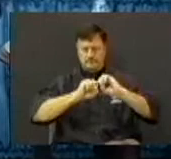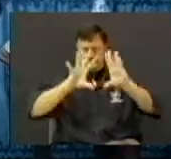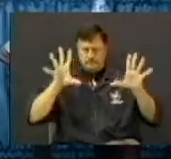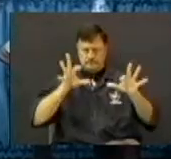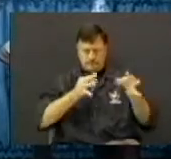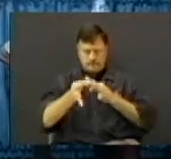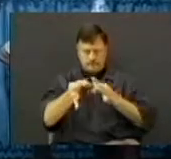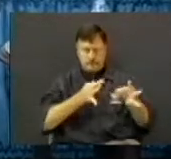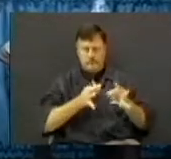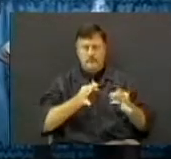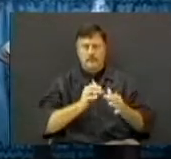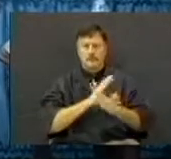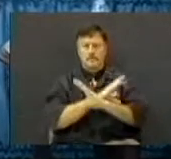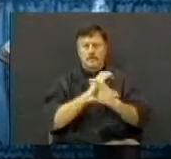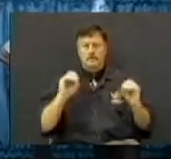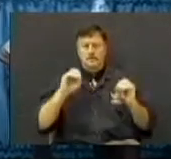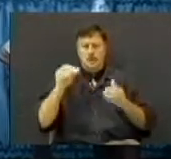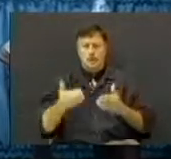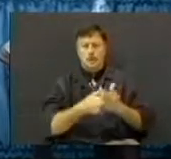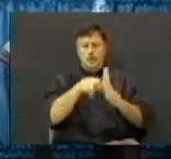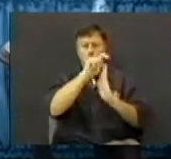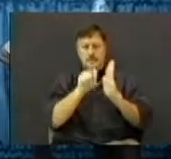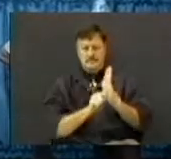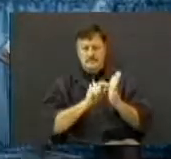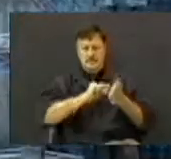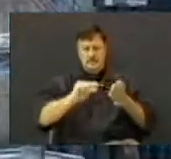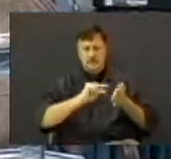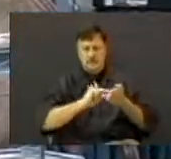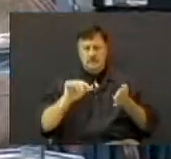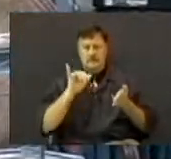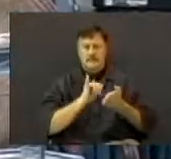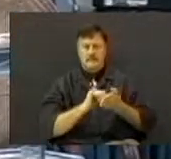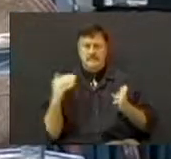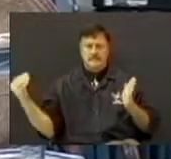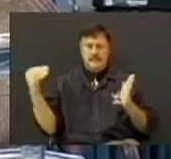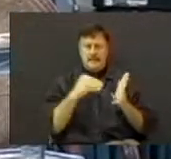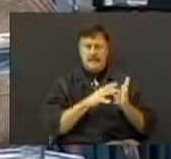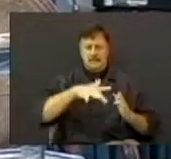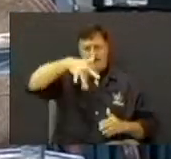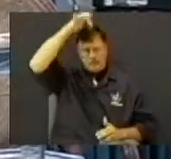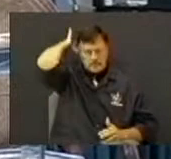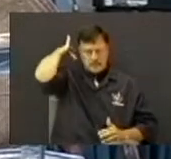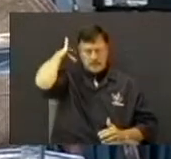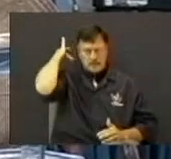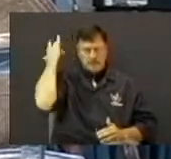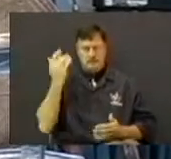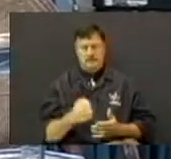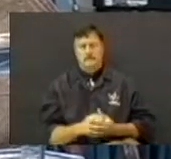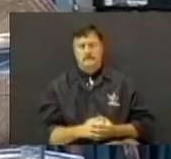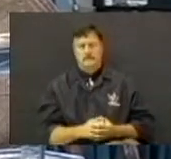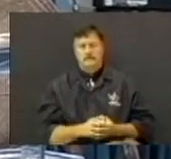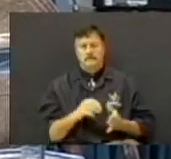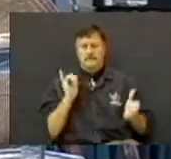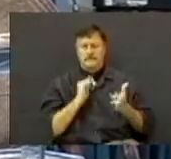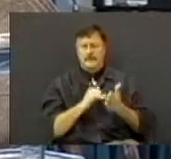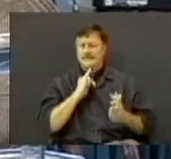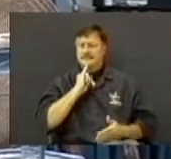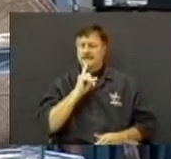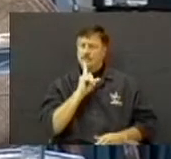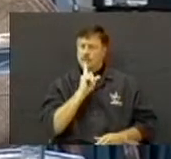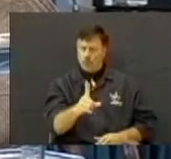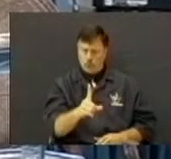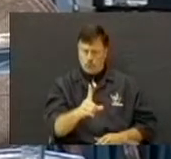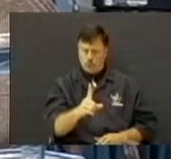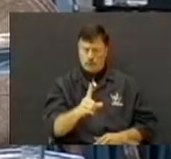Heard this week that there was no New Testament scriptures that condemned homosexuality. That is just not true.